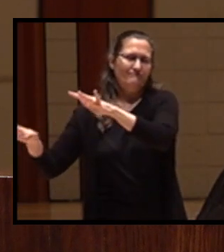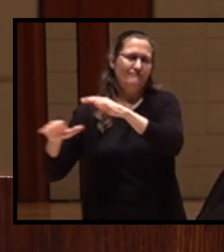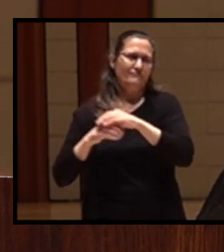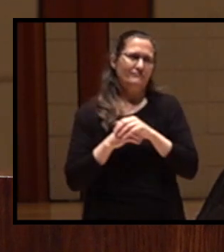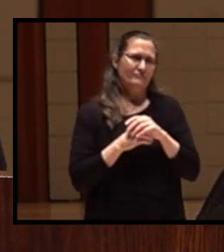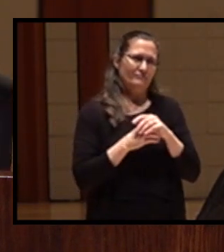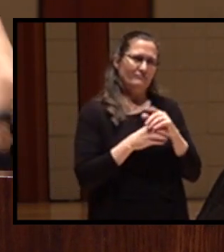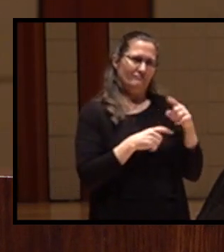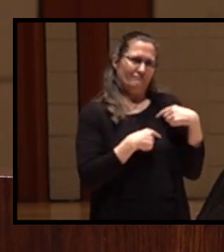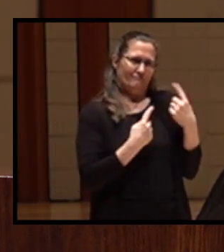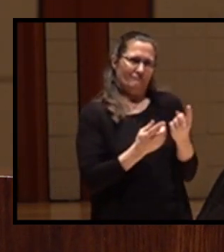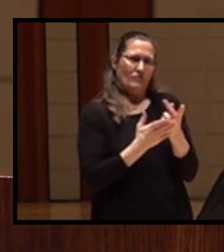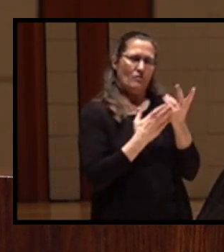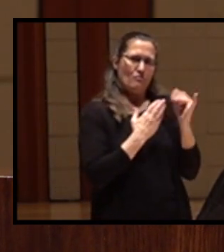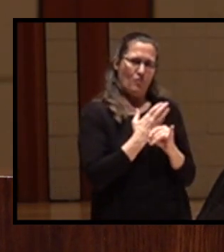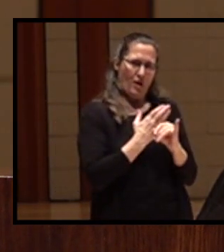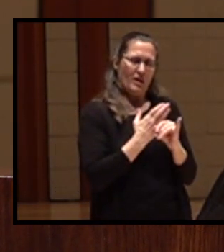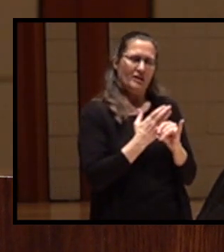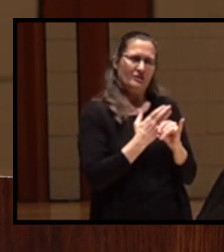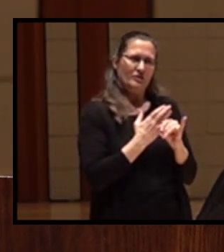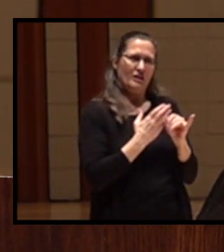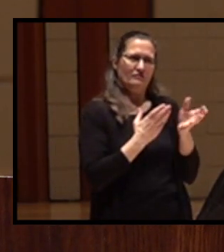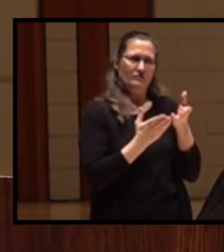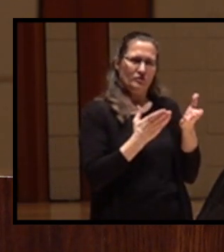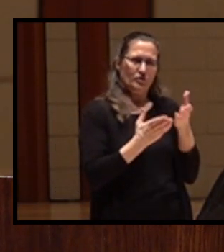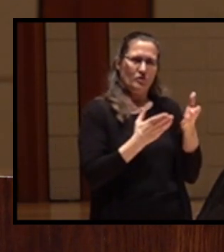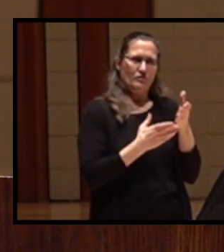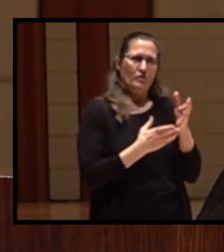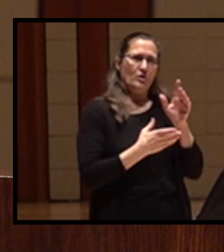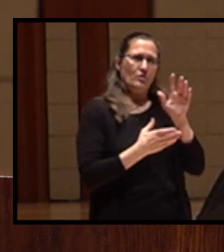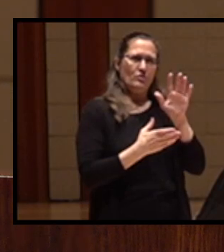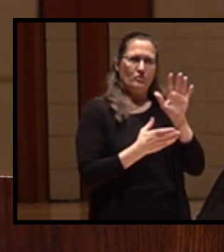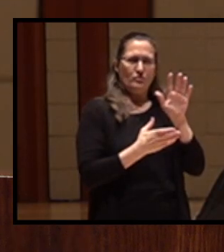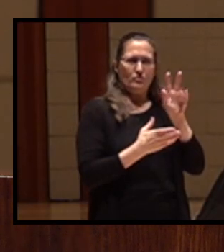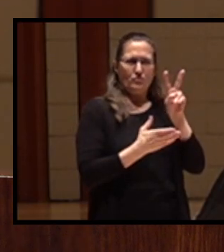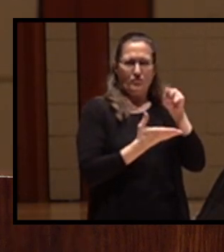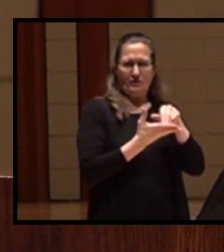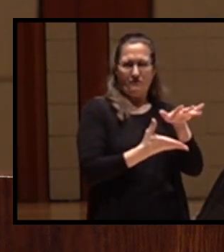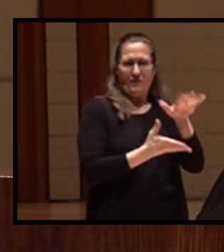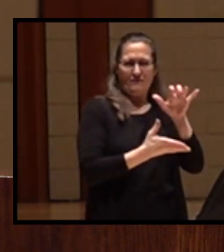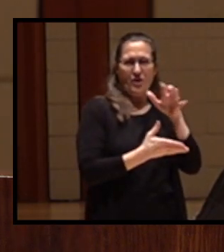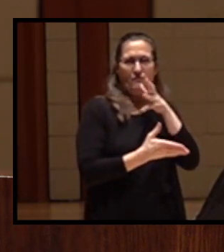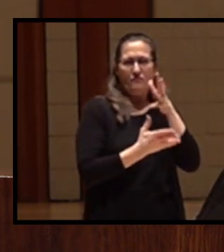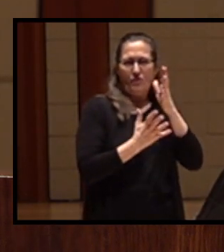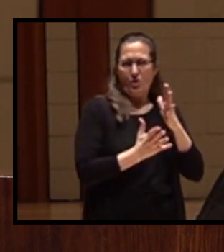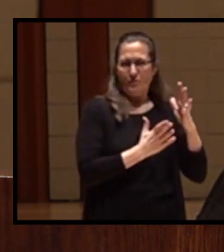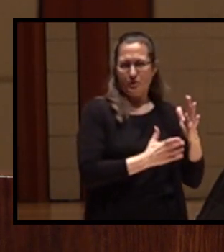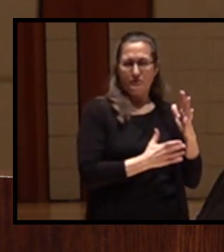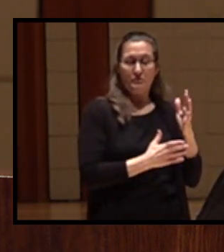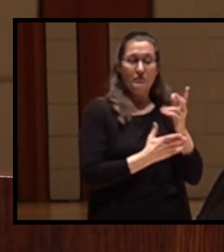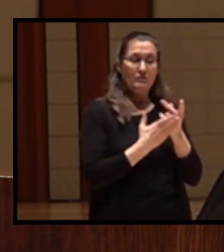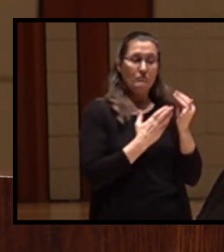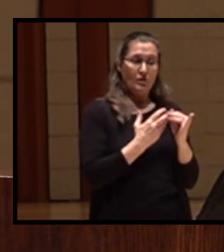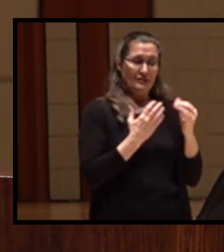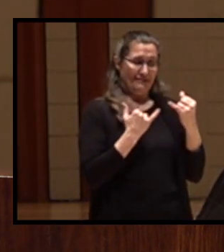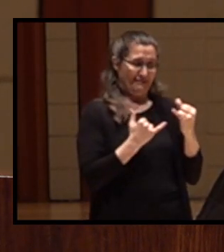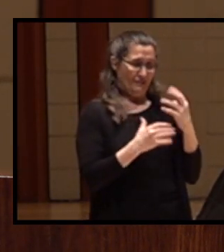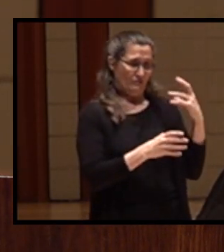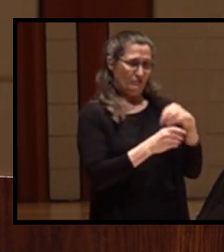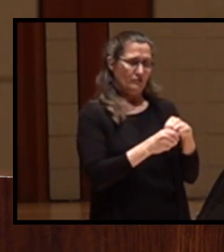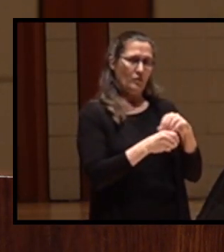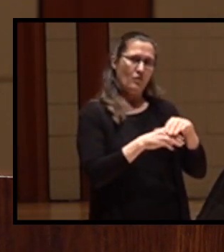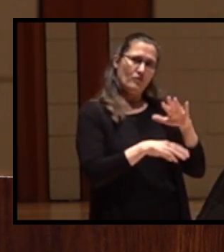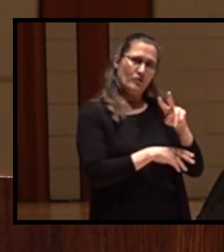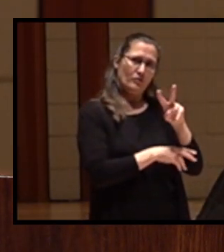between 1,500 and 2,500 farmers, and the project now includes over 340